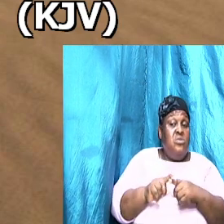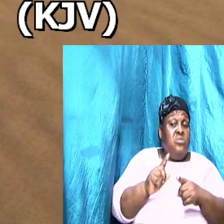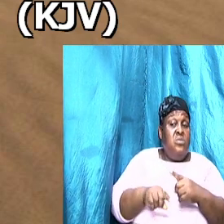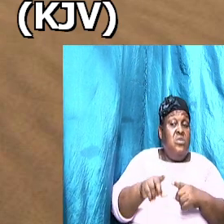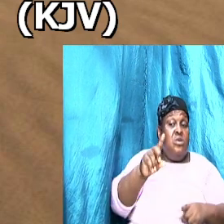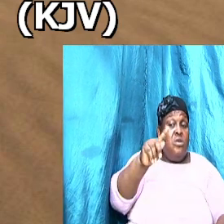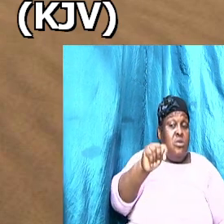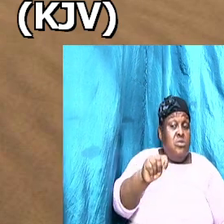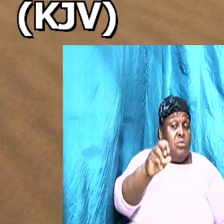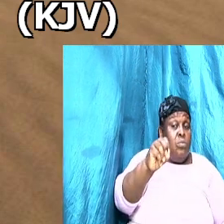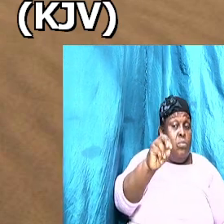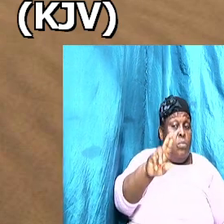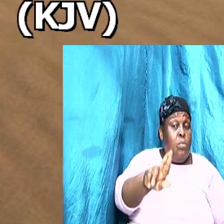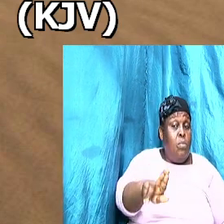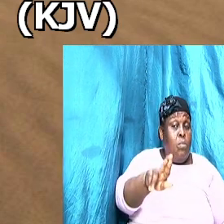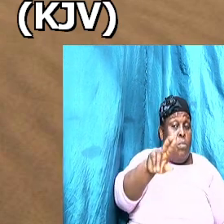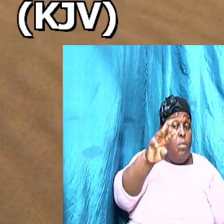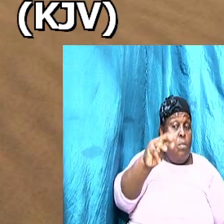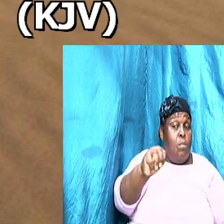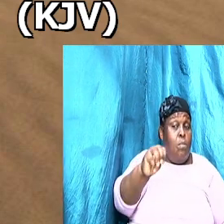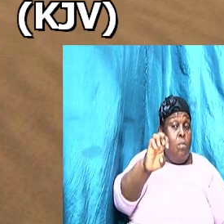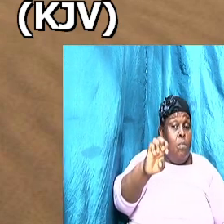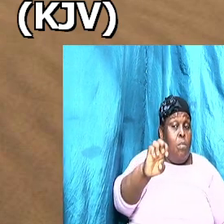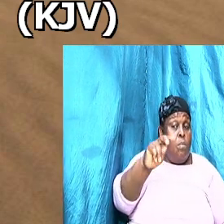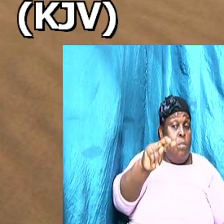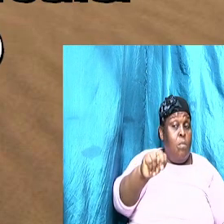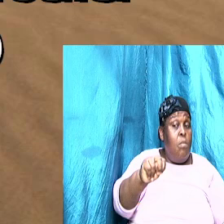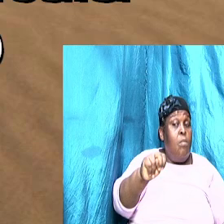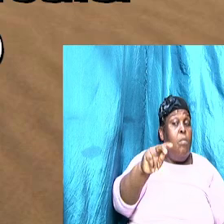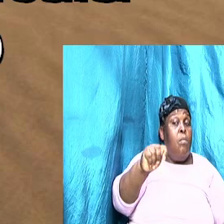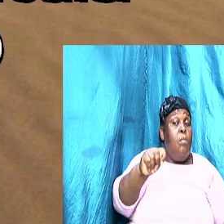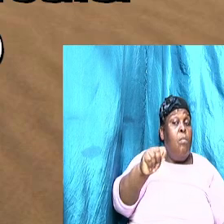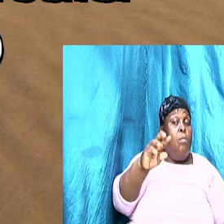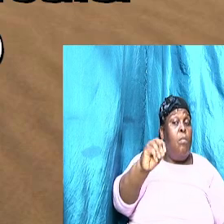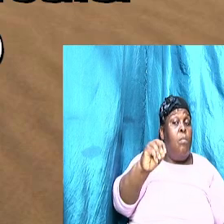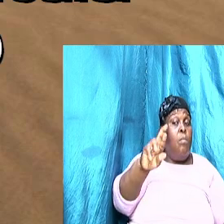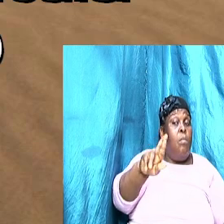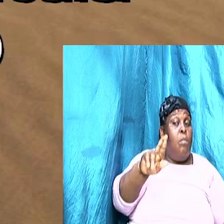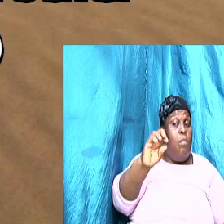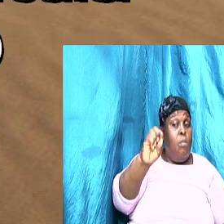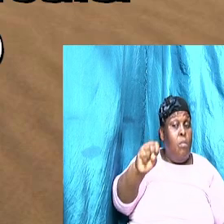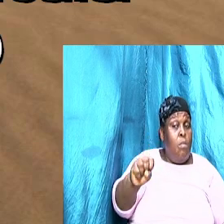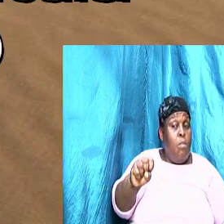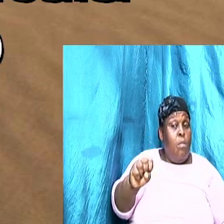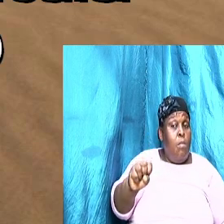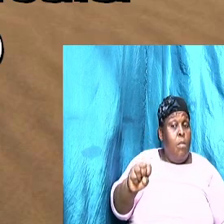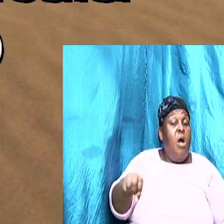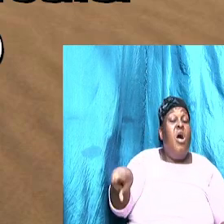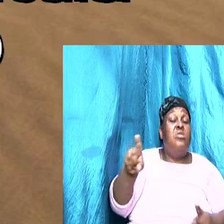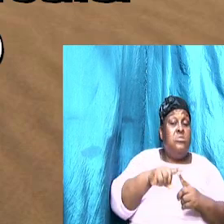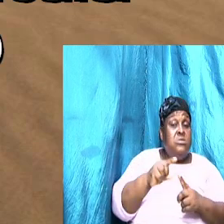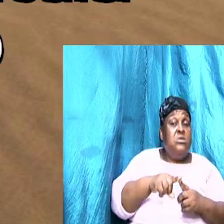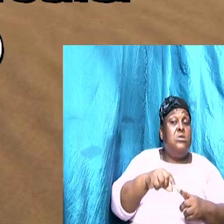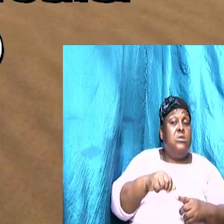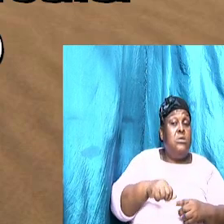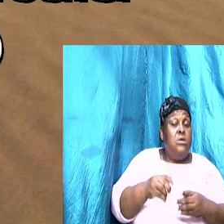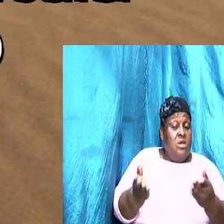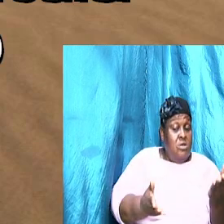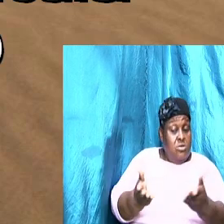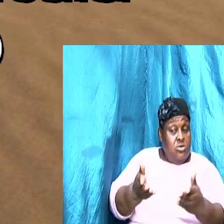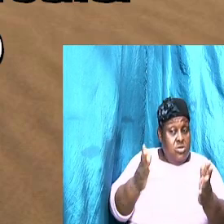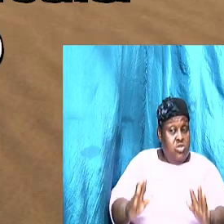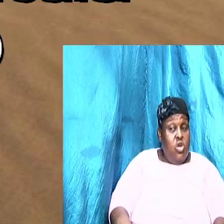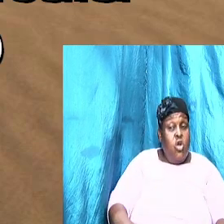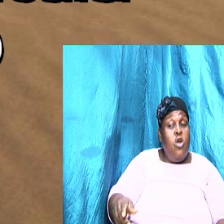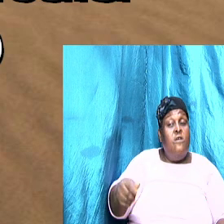all that was due unto him. So likewise shall my